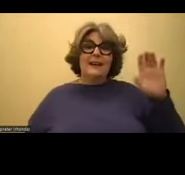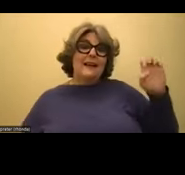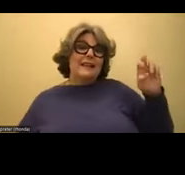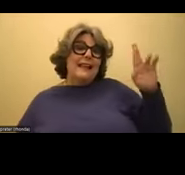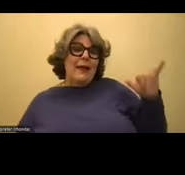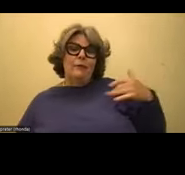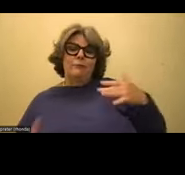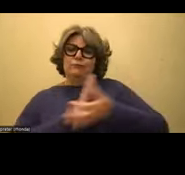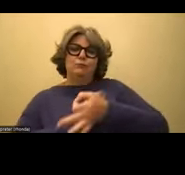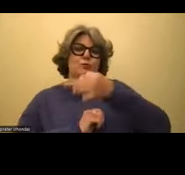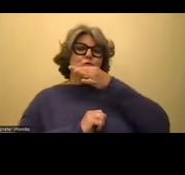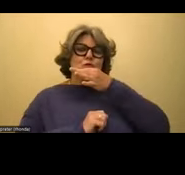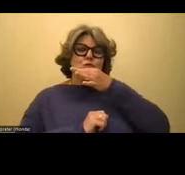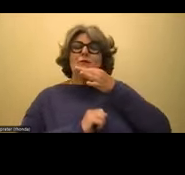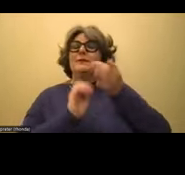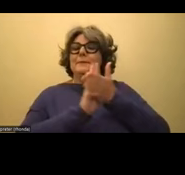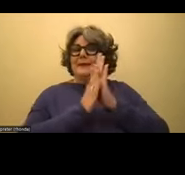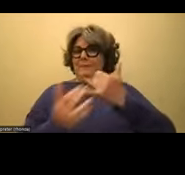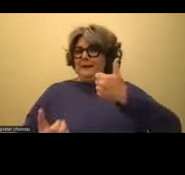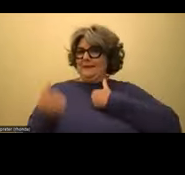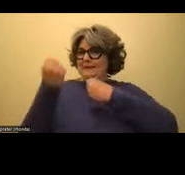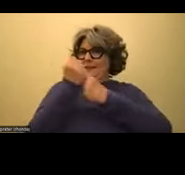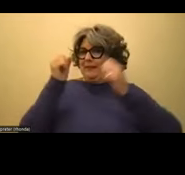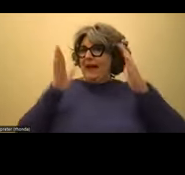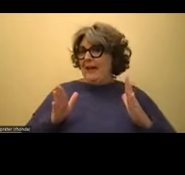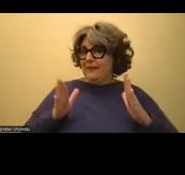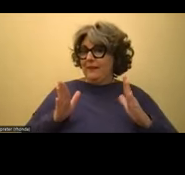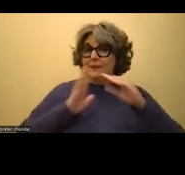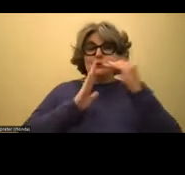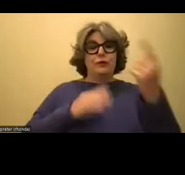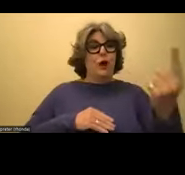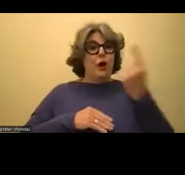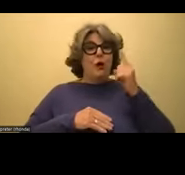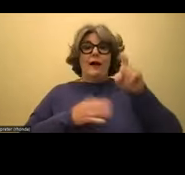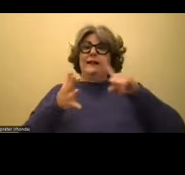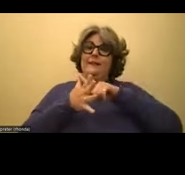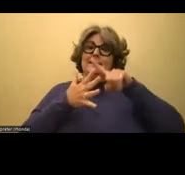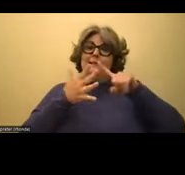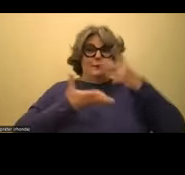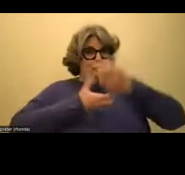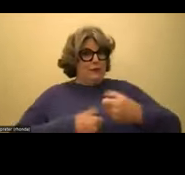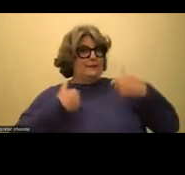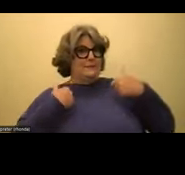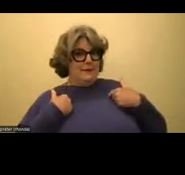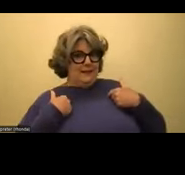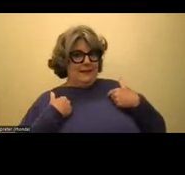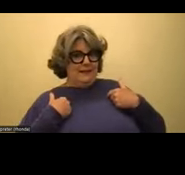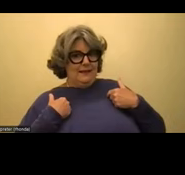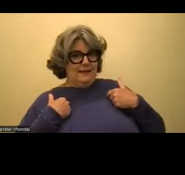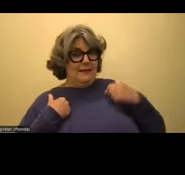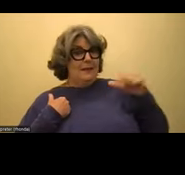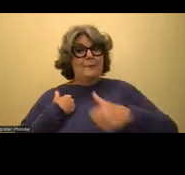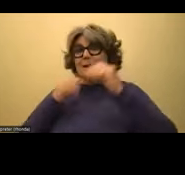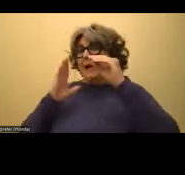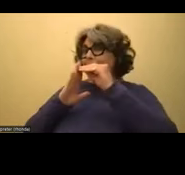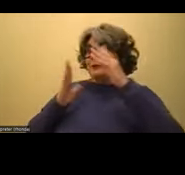-advocating skills, and they will, you know, come to you and say, this is what I need, please trust me in using this. Other students